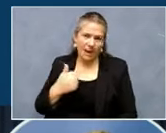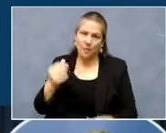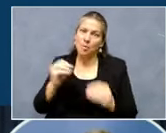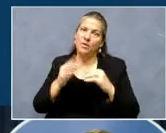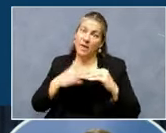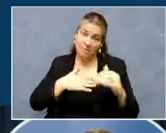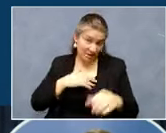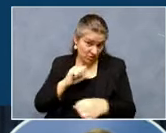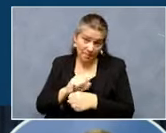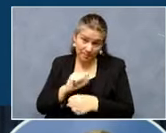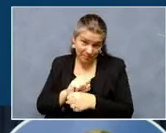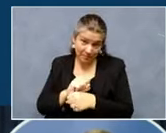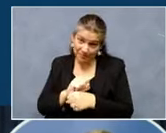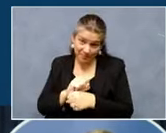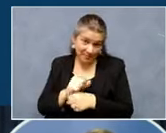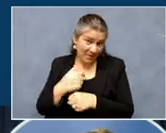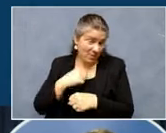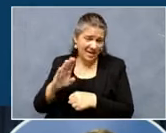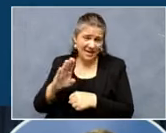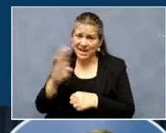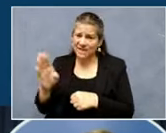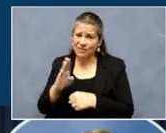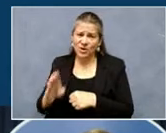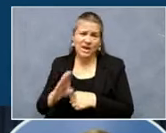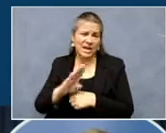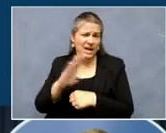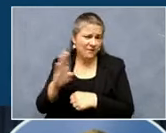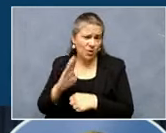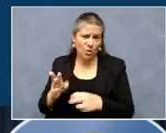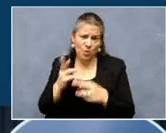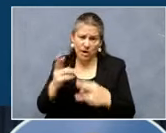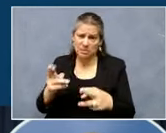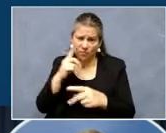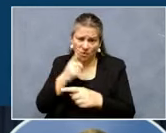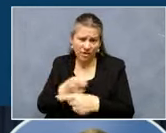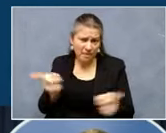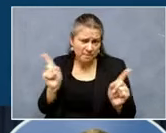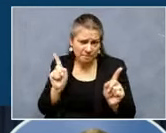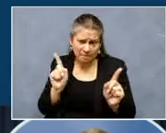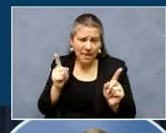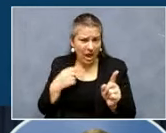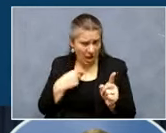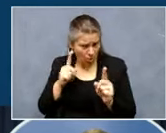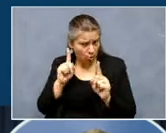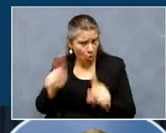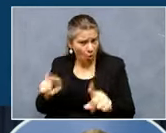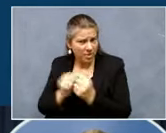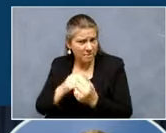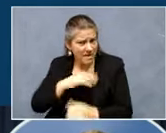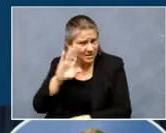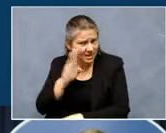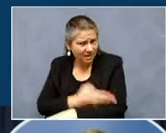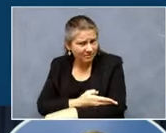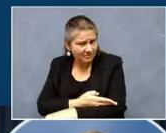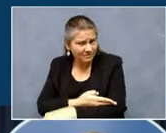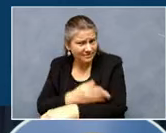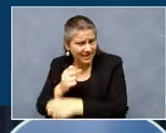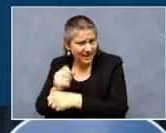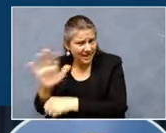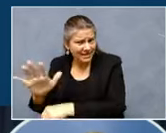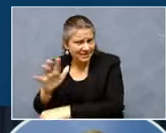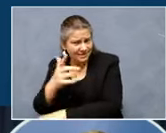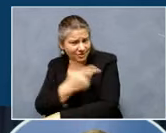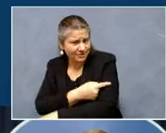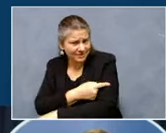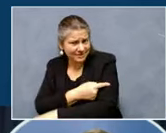I would have never, ever recommended to them or gone with them. I went with my son to get his second shot.